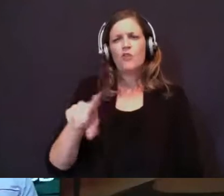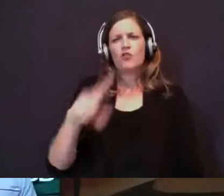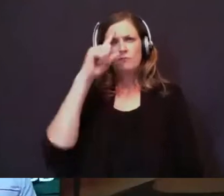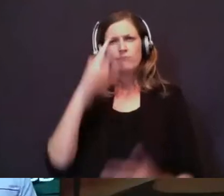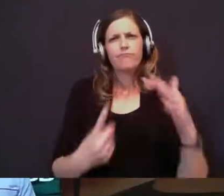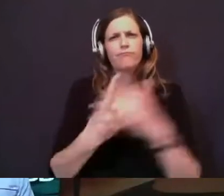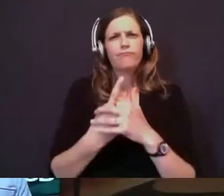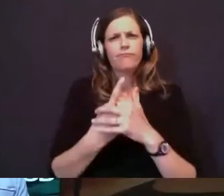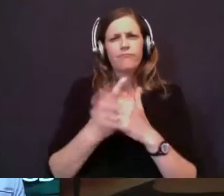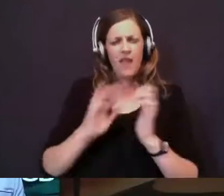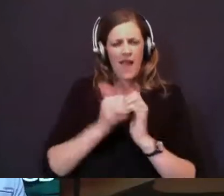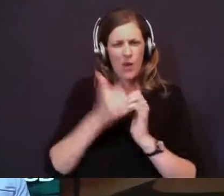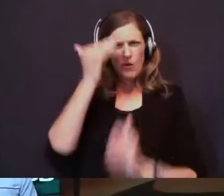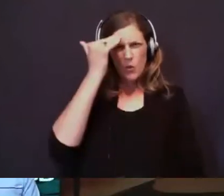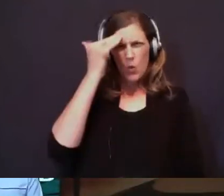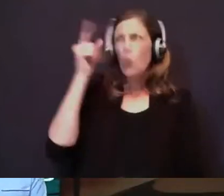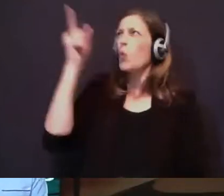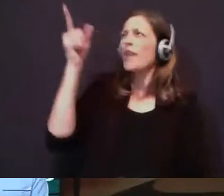know that he is God?